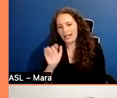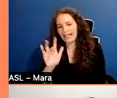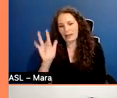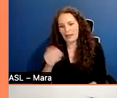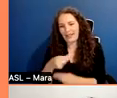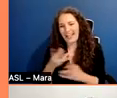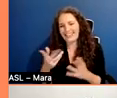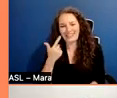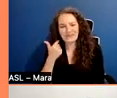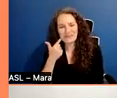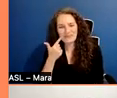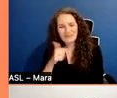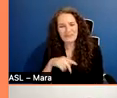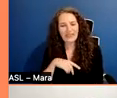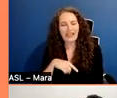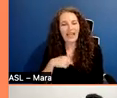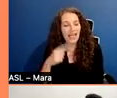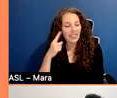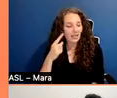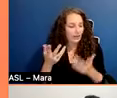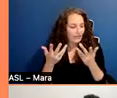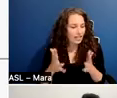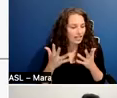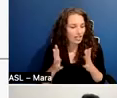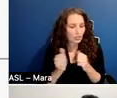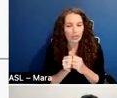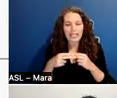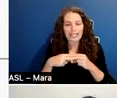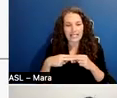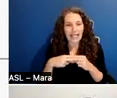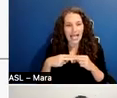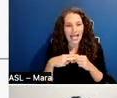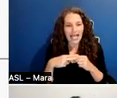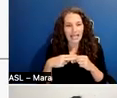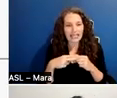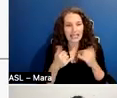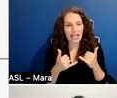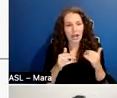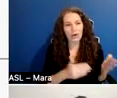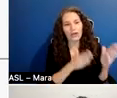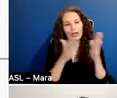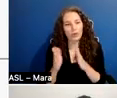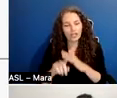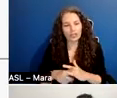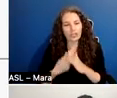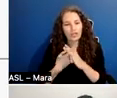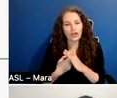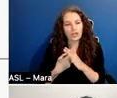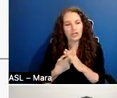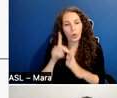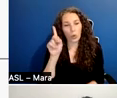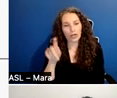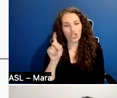So I think, um, we are done with the slideshow of things and we can actually move on to our questions.